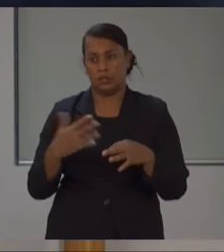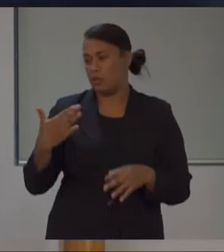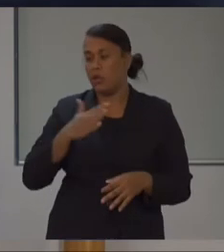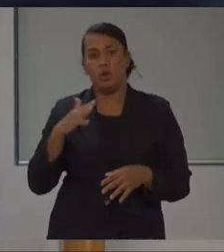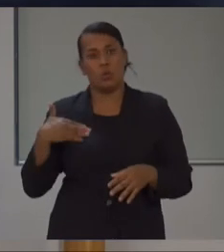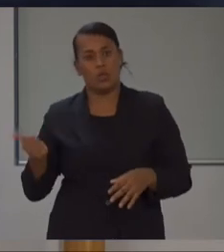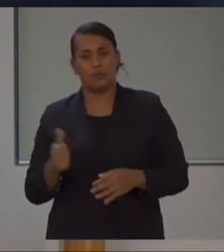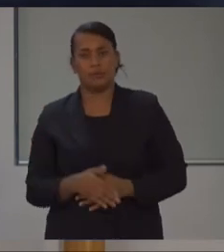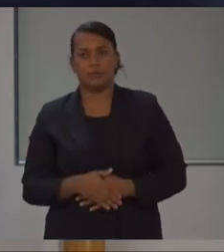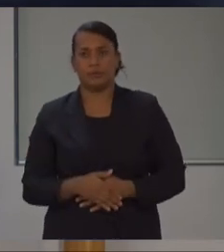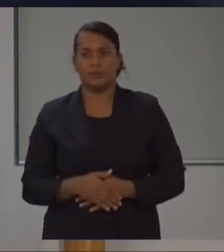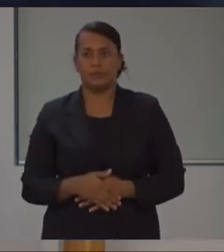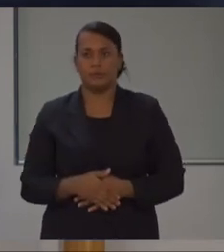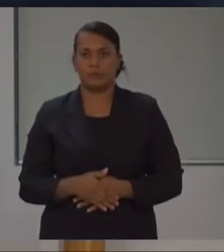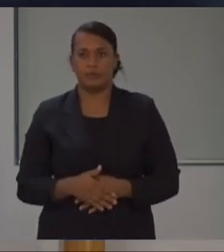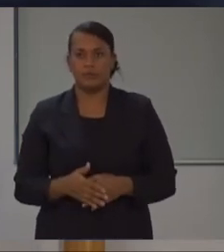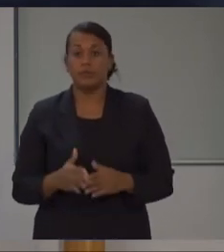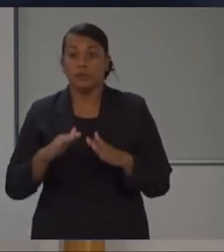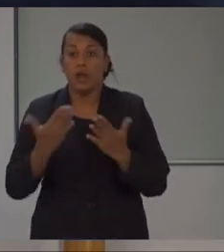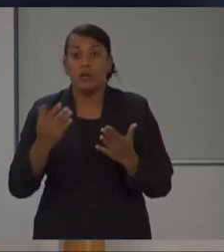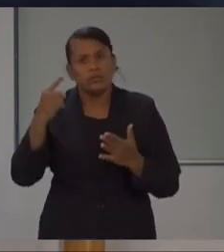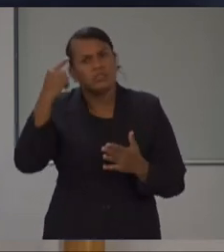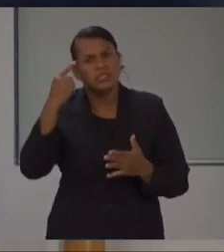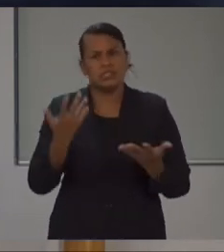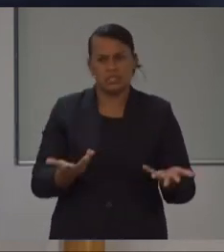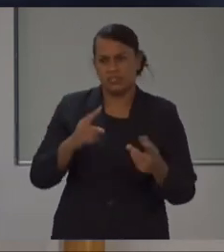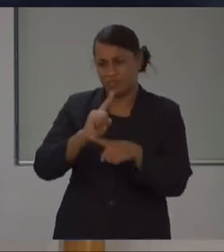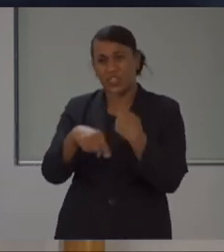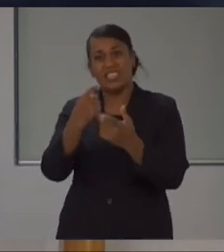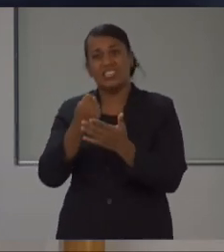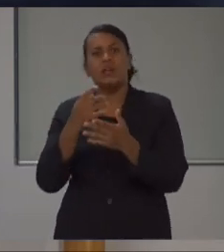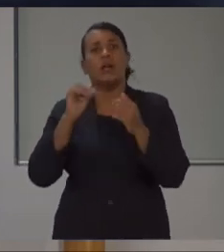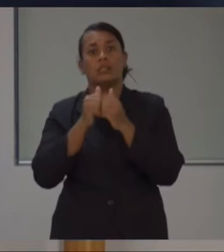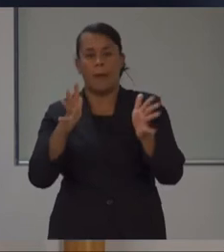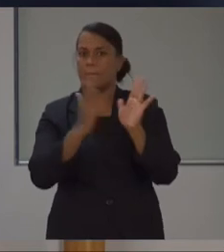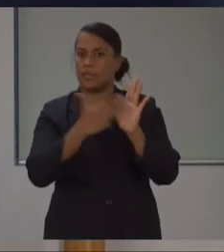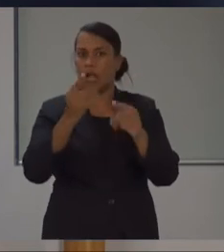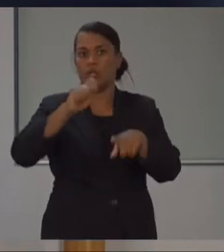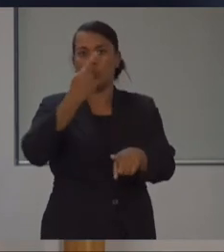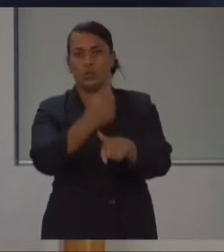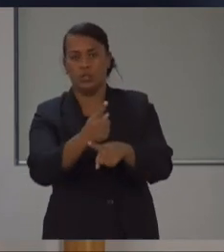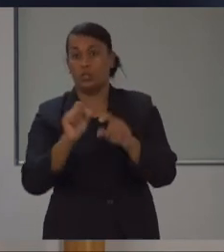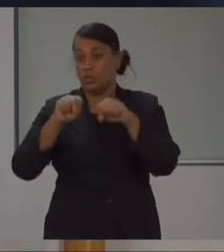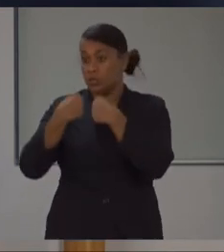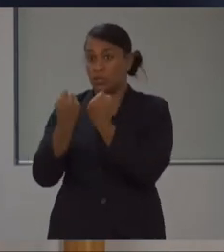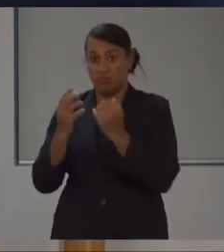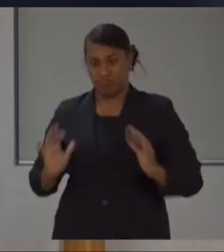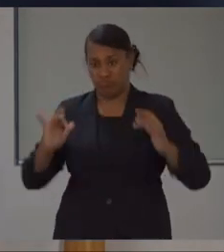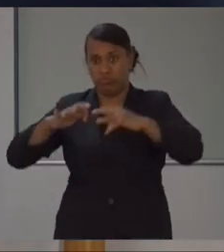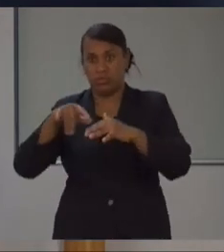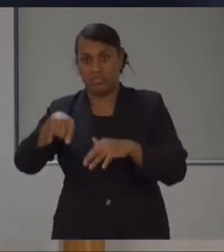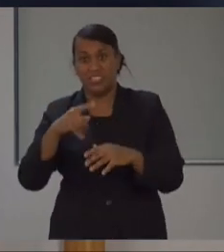and I think it's being stated in the statement that it begins on Monday, specifically for social gatherings of up to